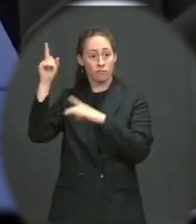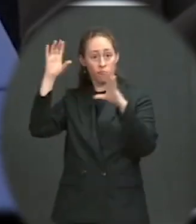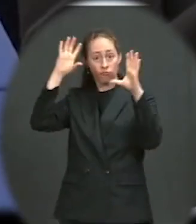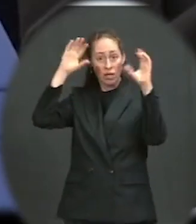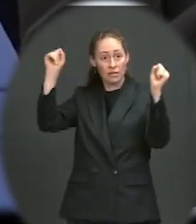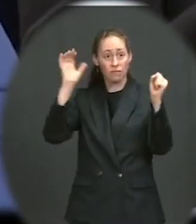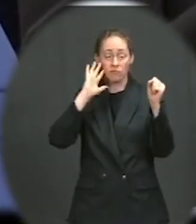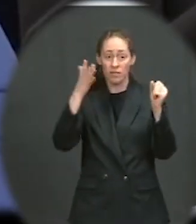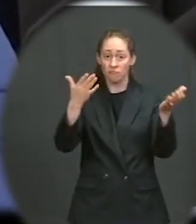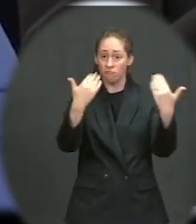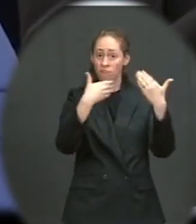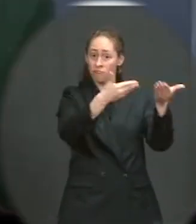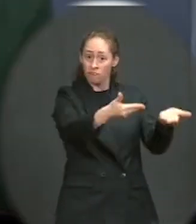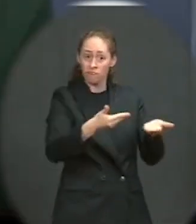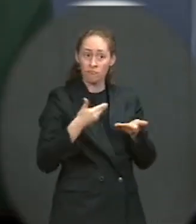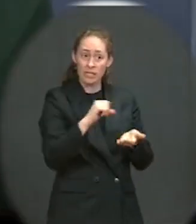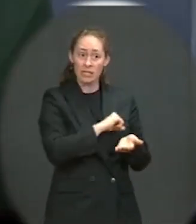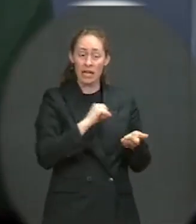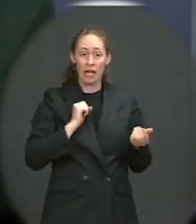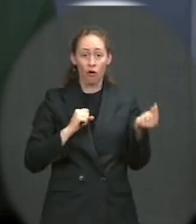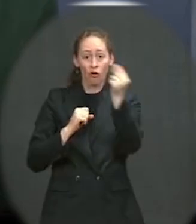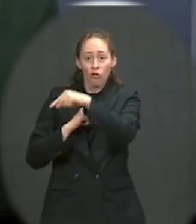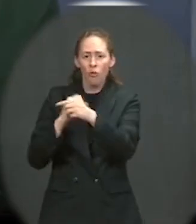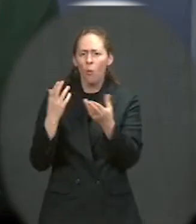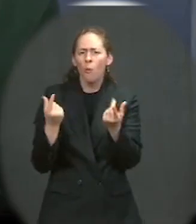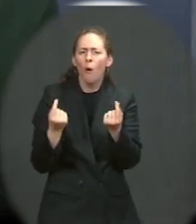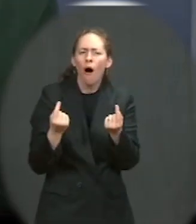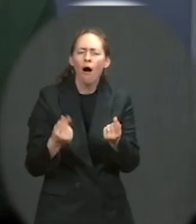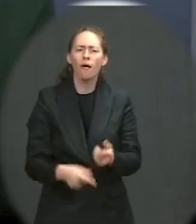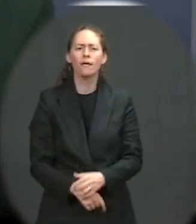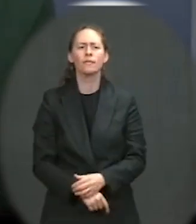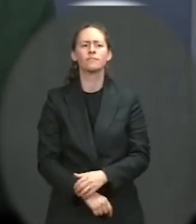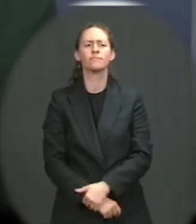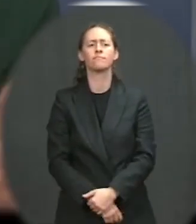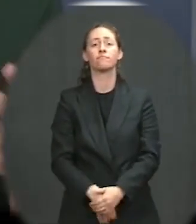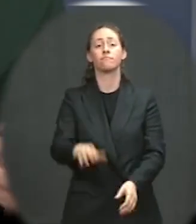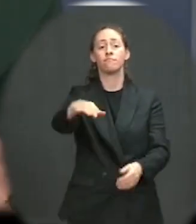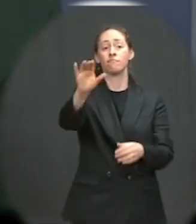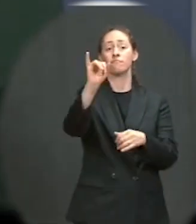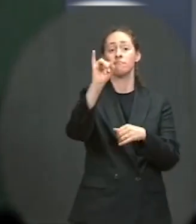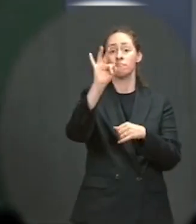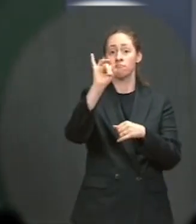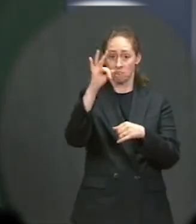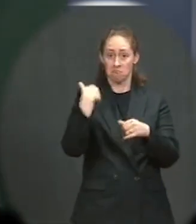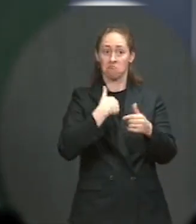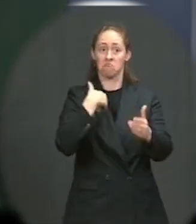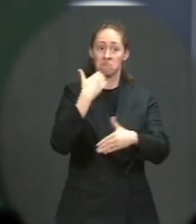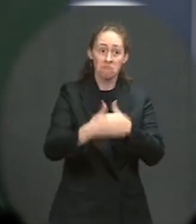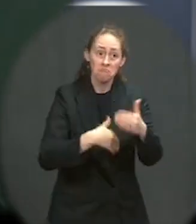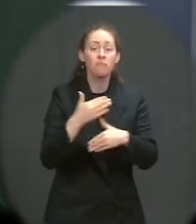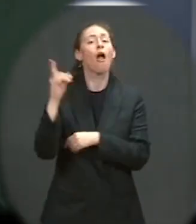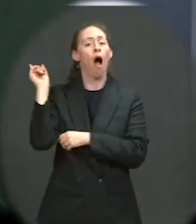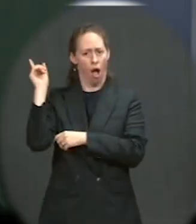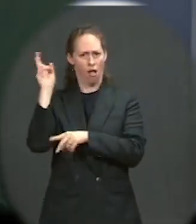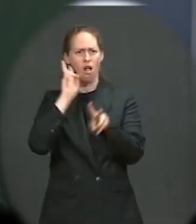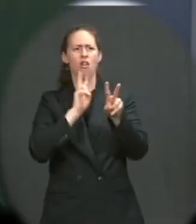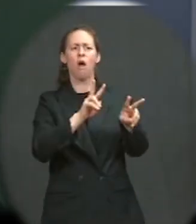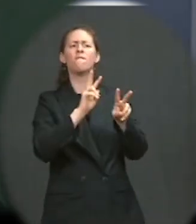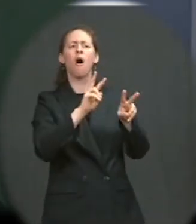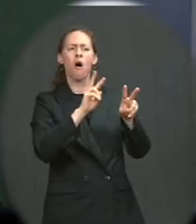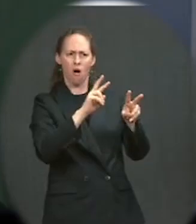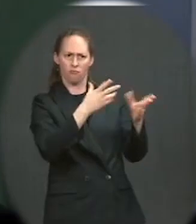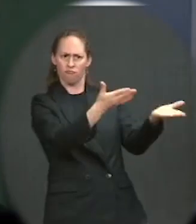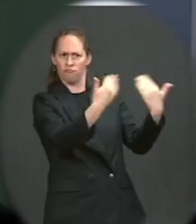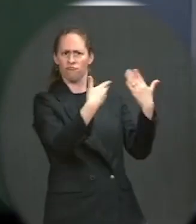at the White House in the coming days? If we continue to make progress in these discussions, then the president looks forward to welcoming members to the White House before the end of the week.